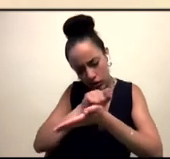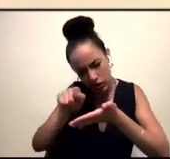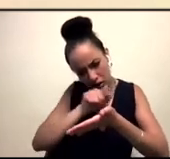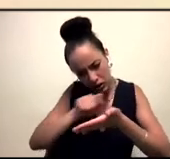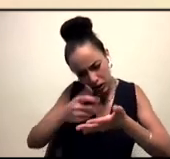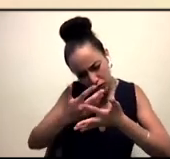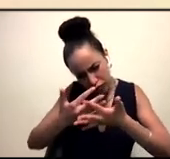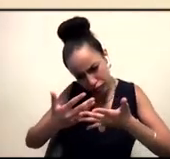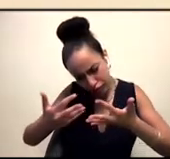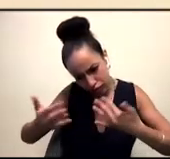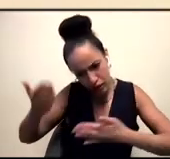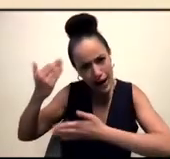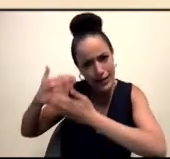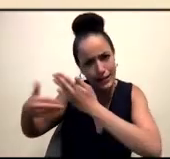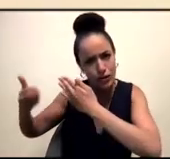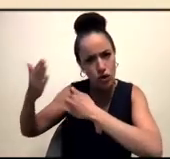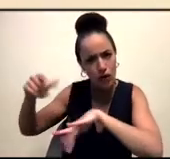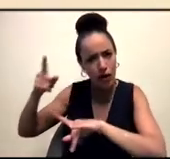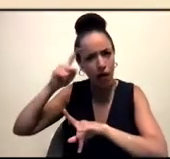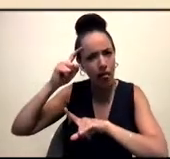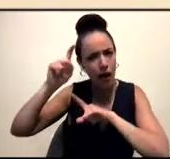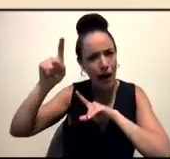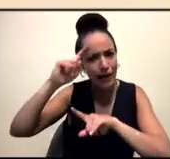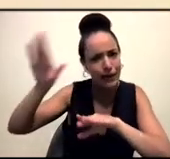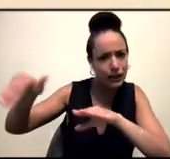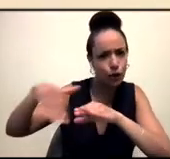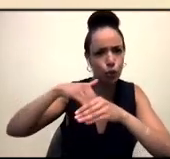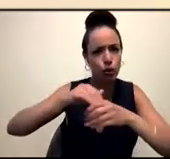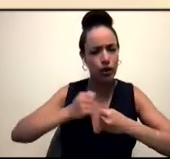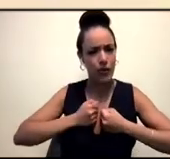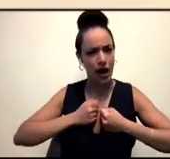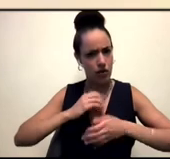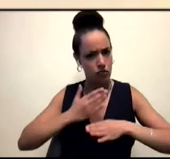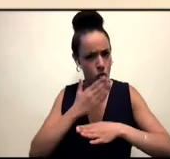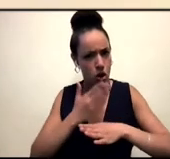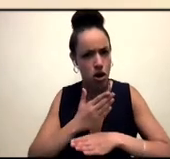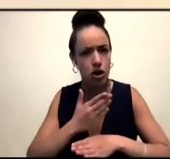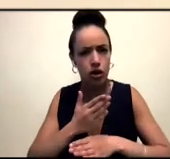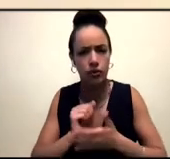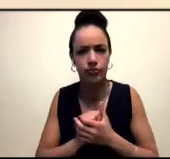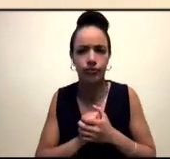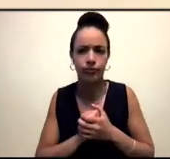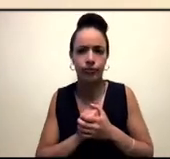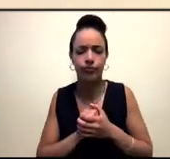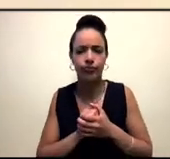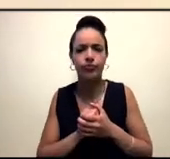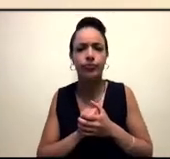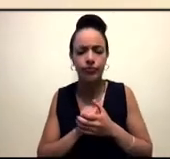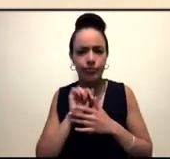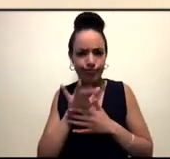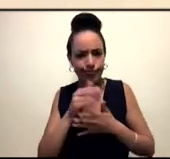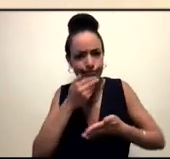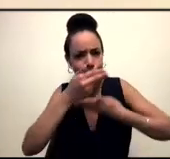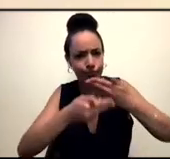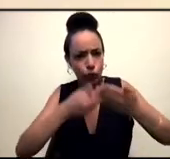let's say historical thread, like historical threads that go through the stories that I tell in my novels, or